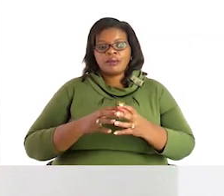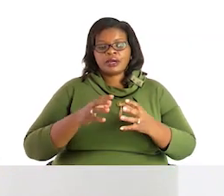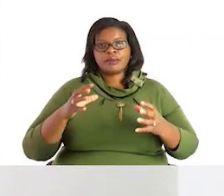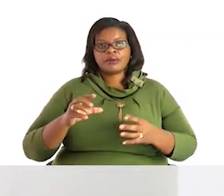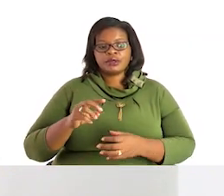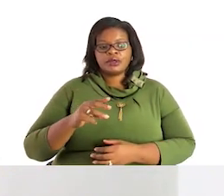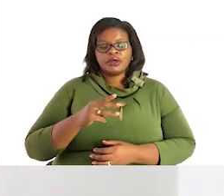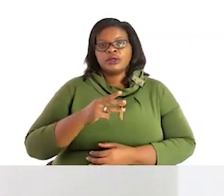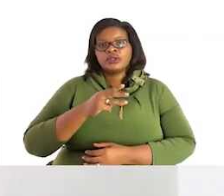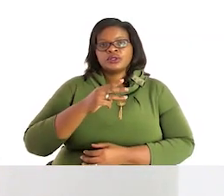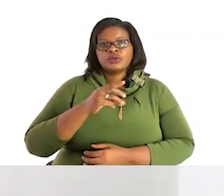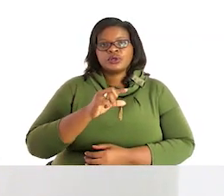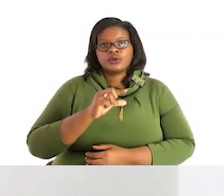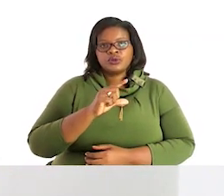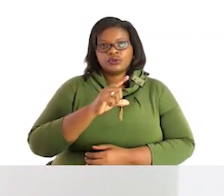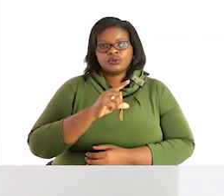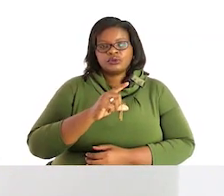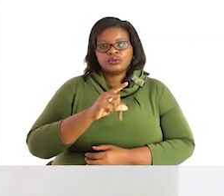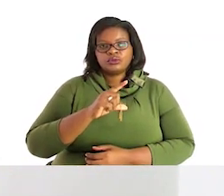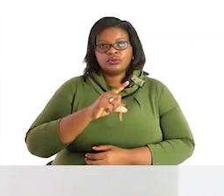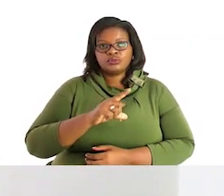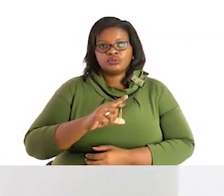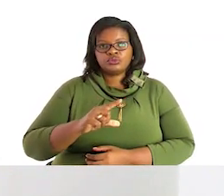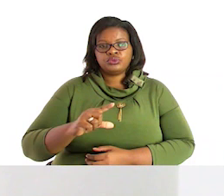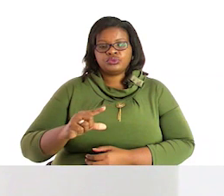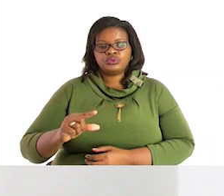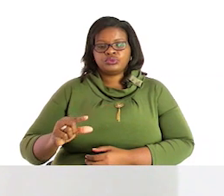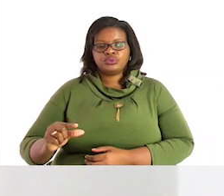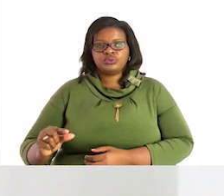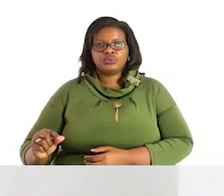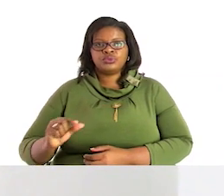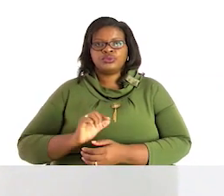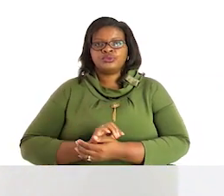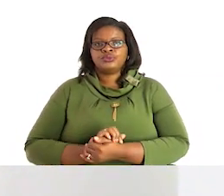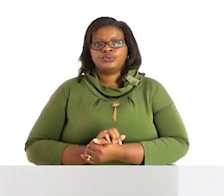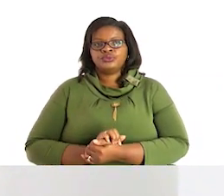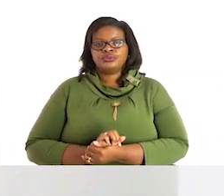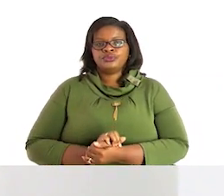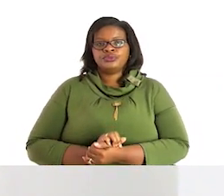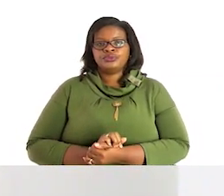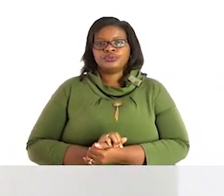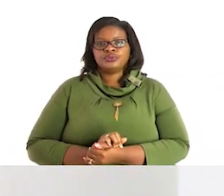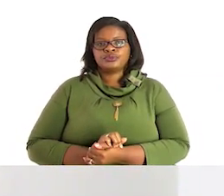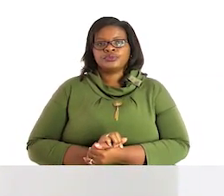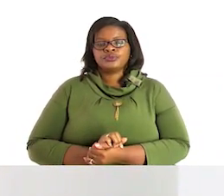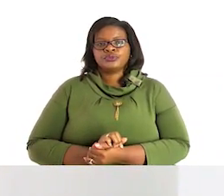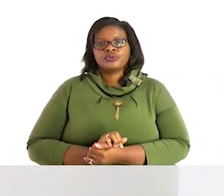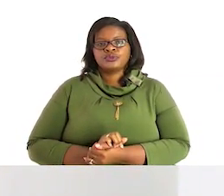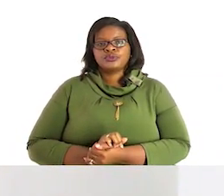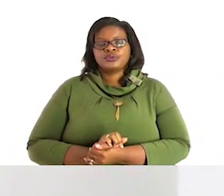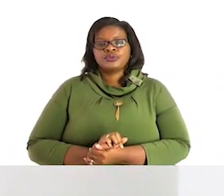3rd 25 20 15 10 5 so that is what we do when we are putting